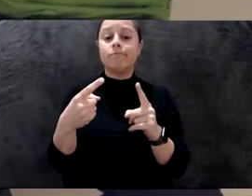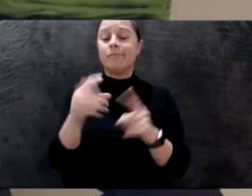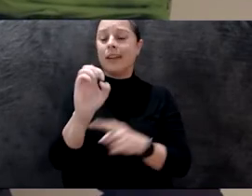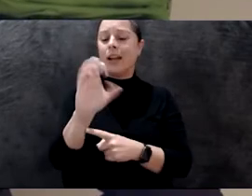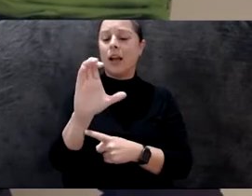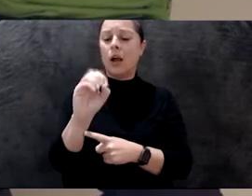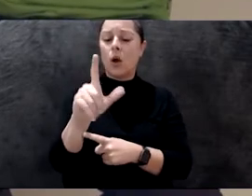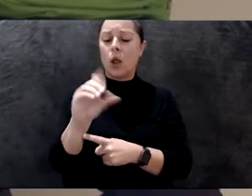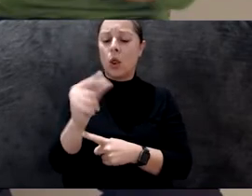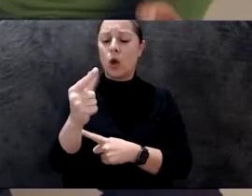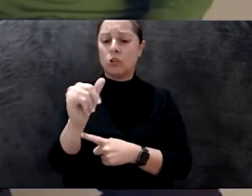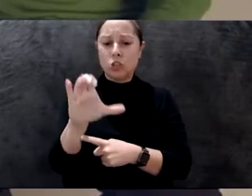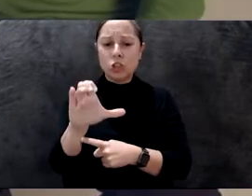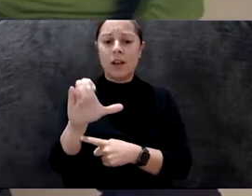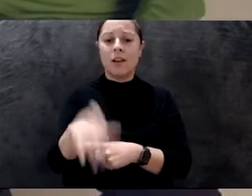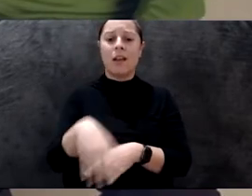infrastructures?